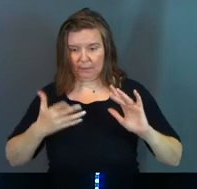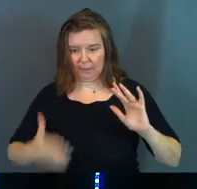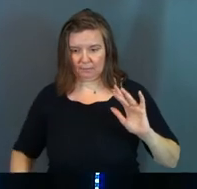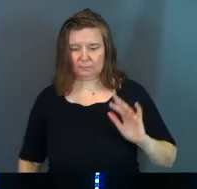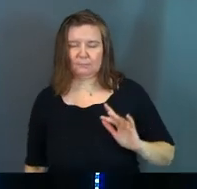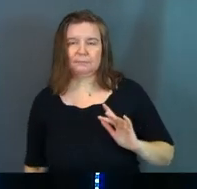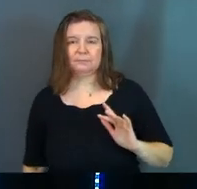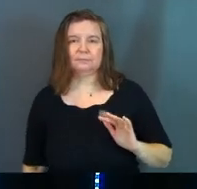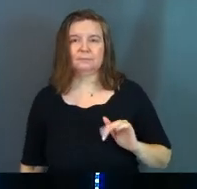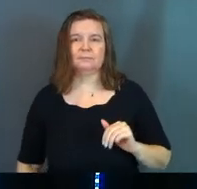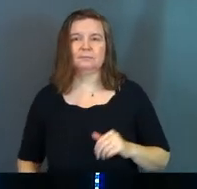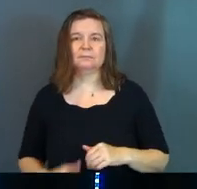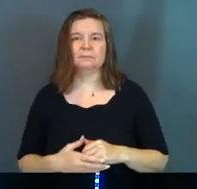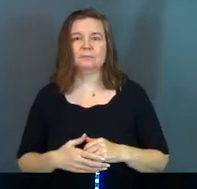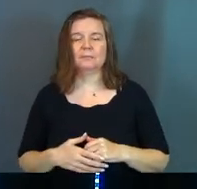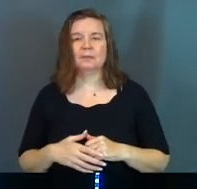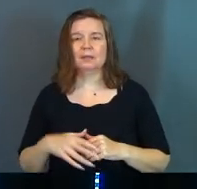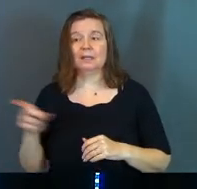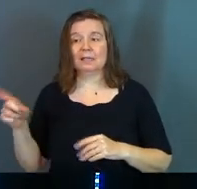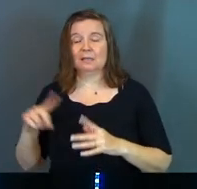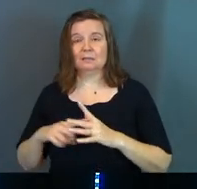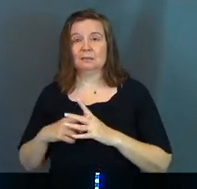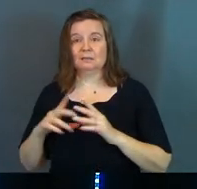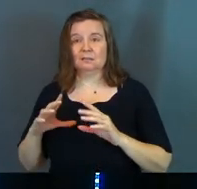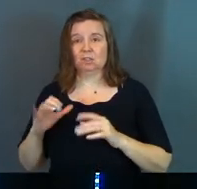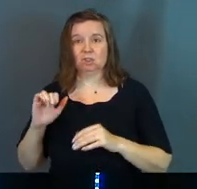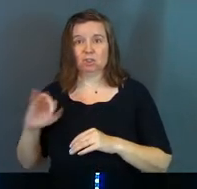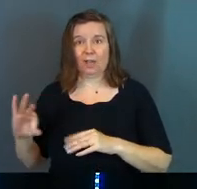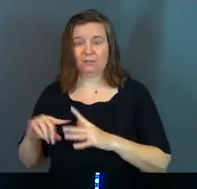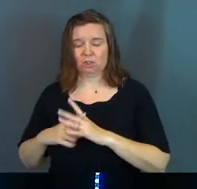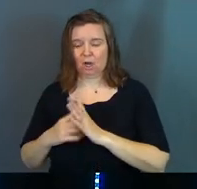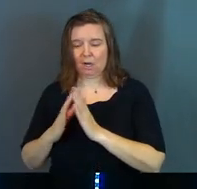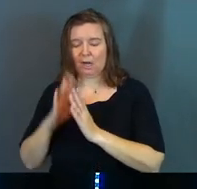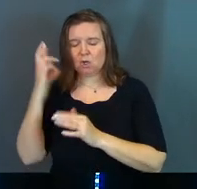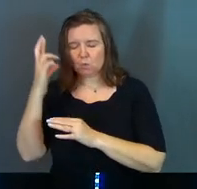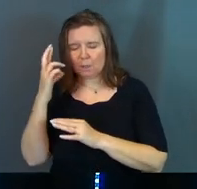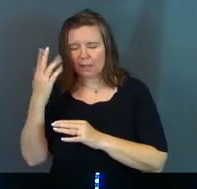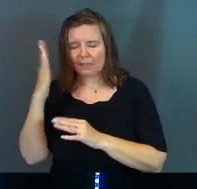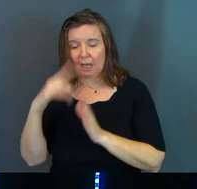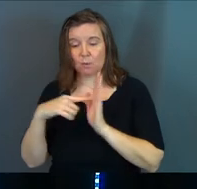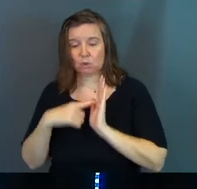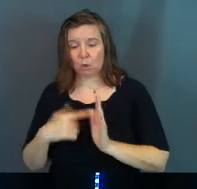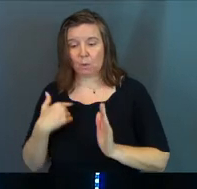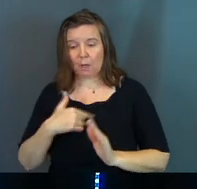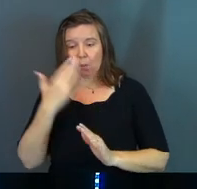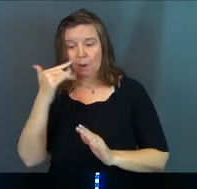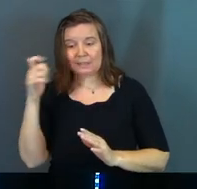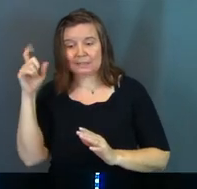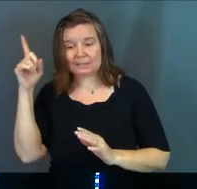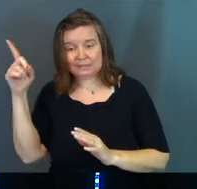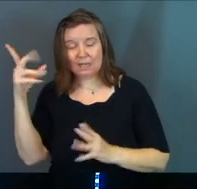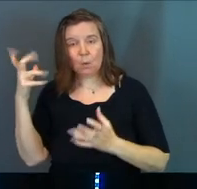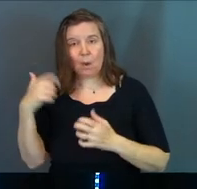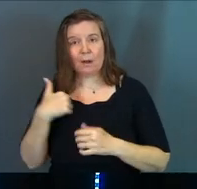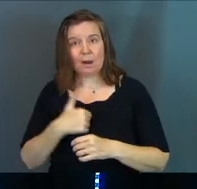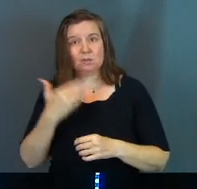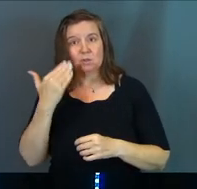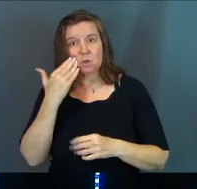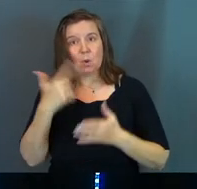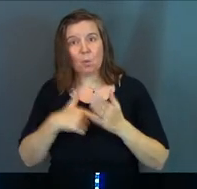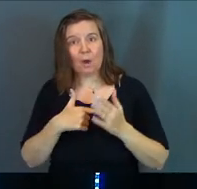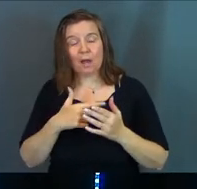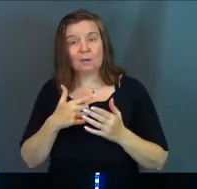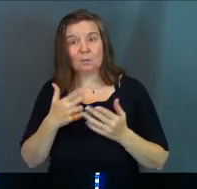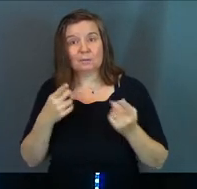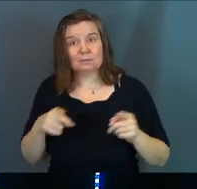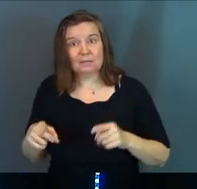thing, he snapped into action, Jeff did. And he realized God was showing this to us because he wanted us to know what